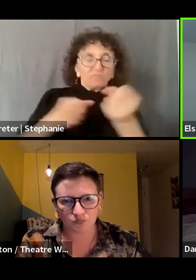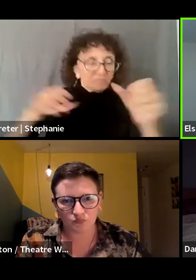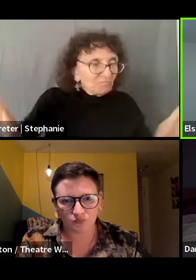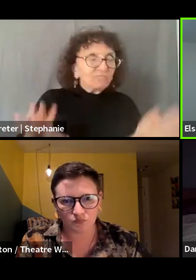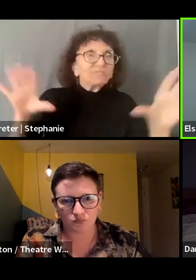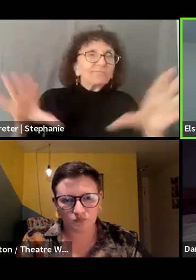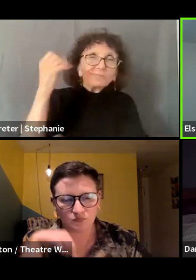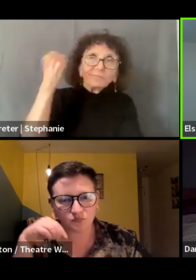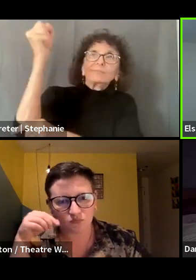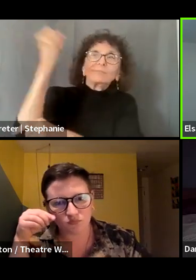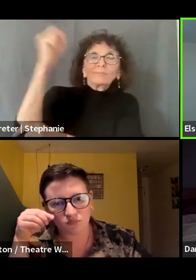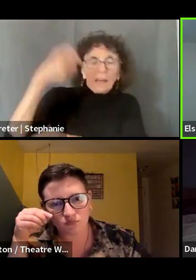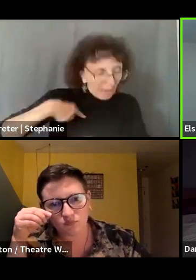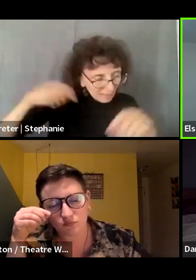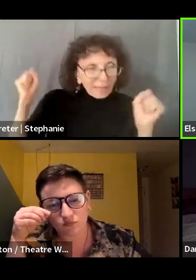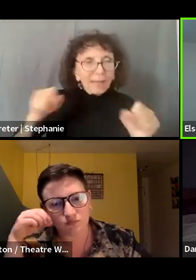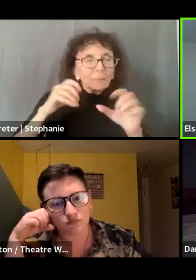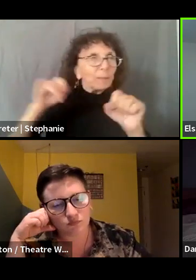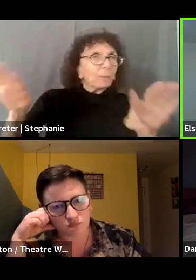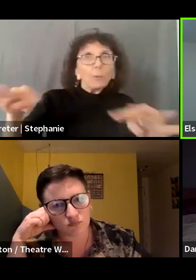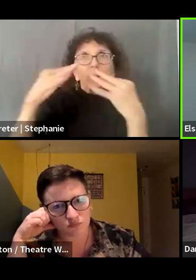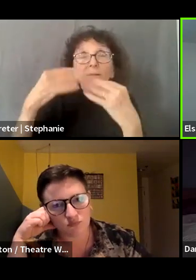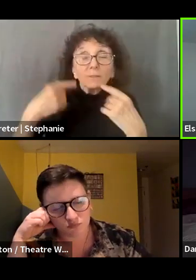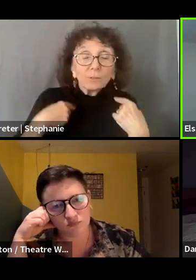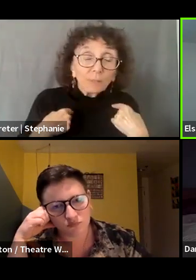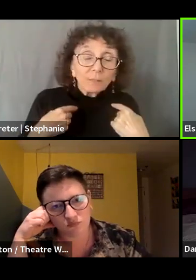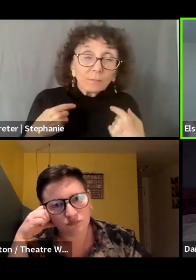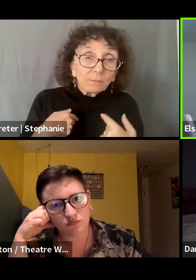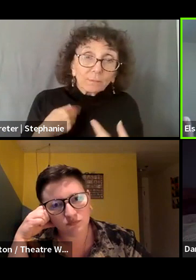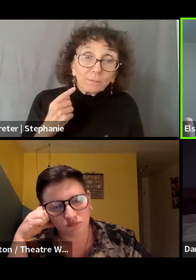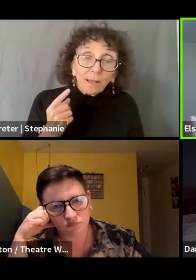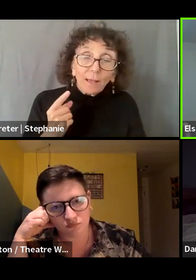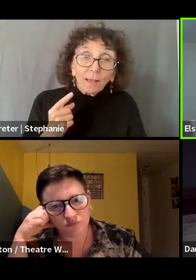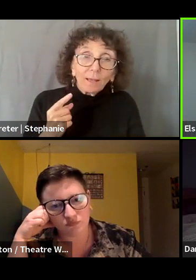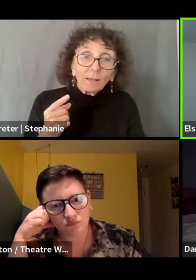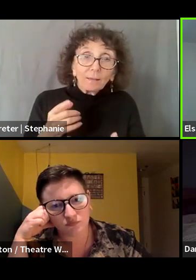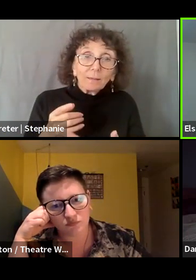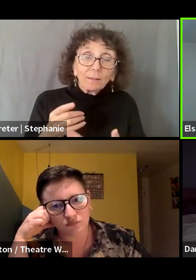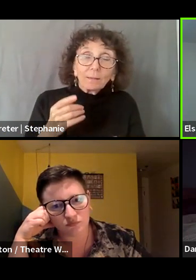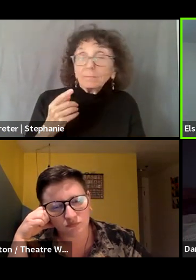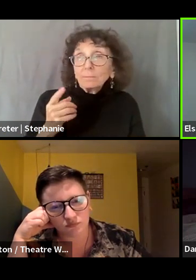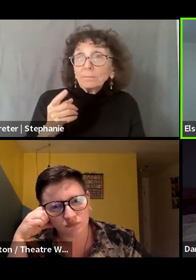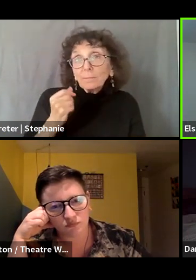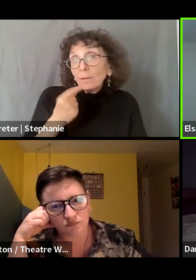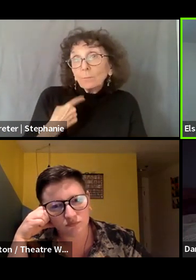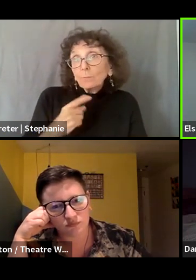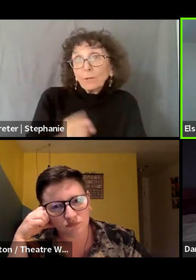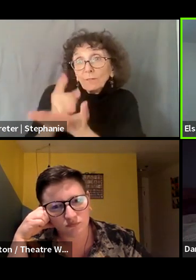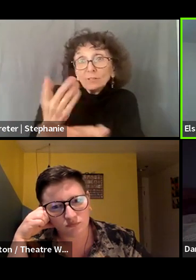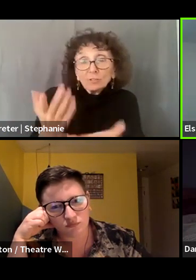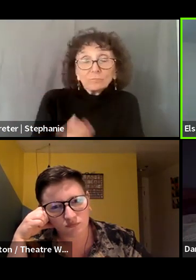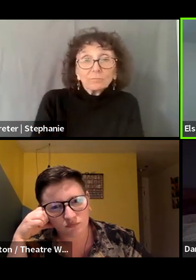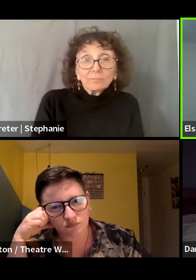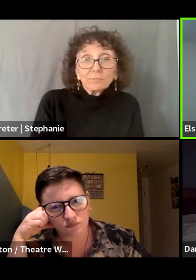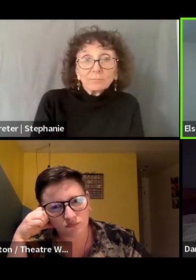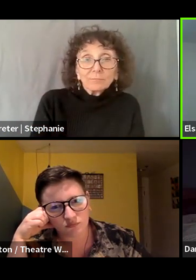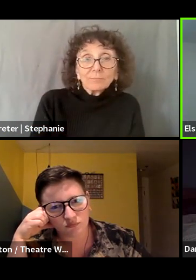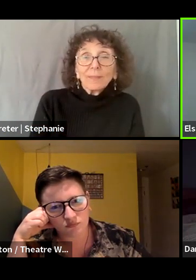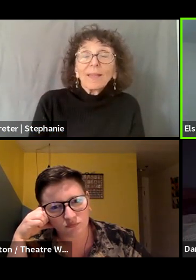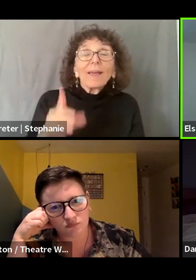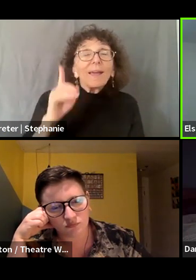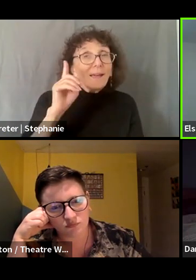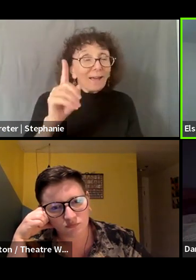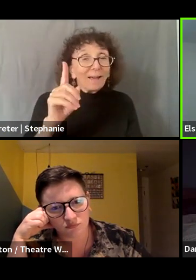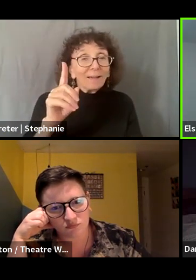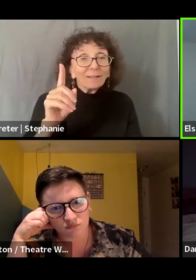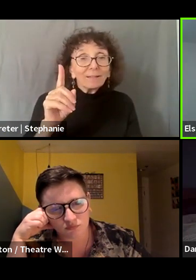you know, have people listen to me in a way that, um, you know, they listen to me. Um, and there's a lot of privilege in that, but also